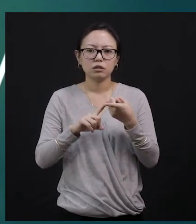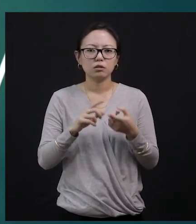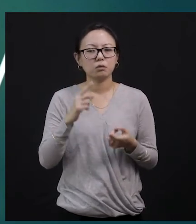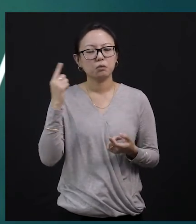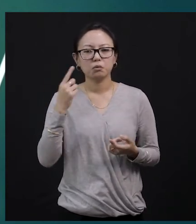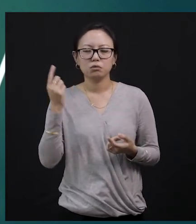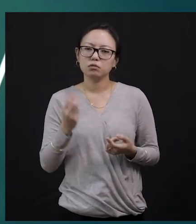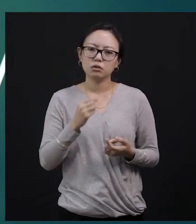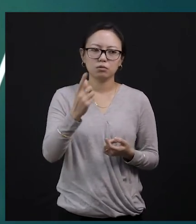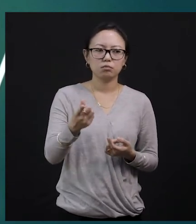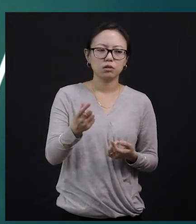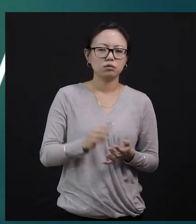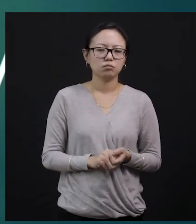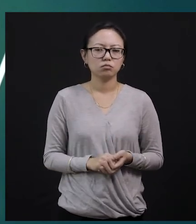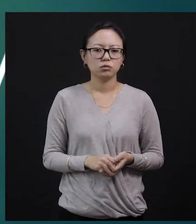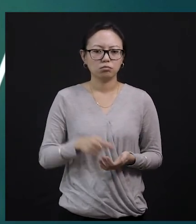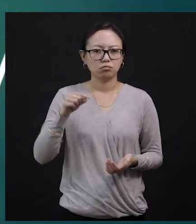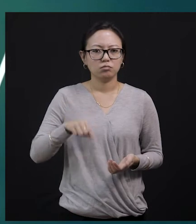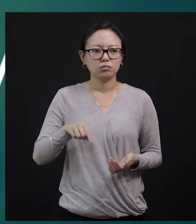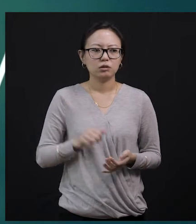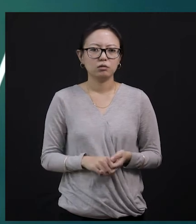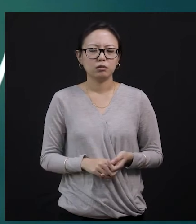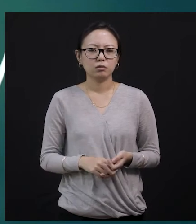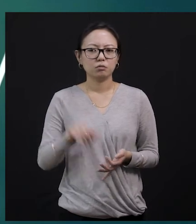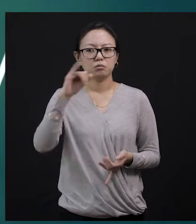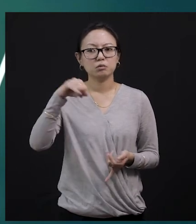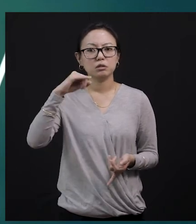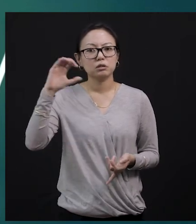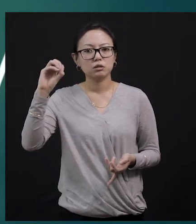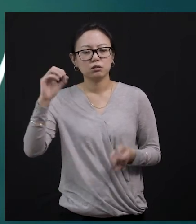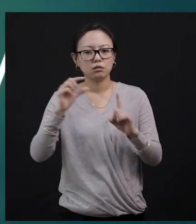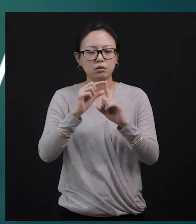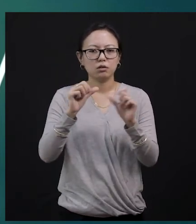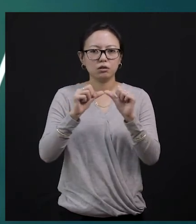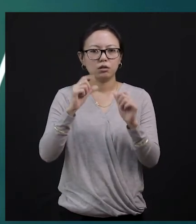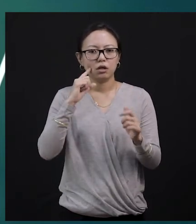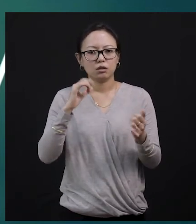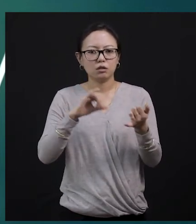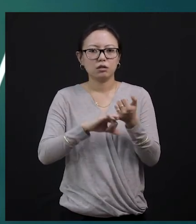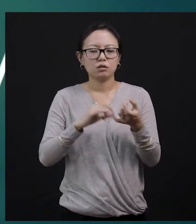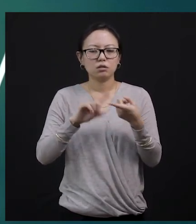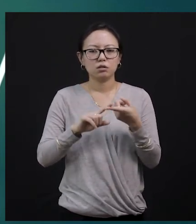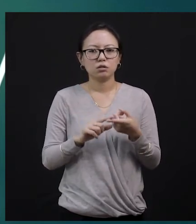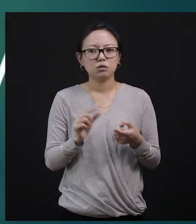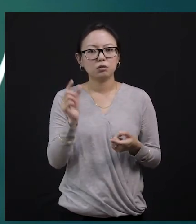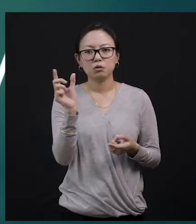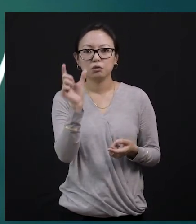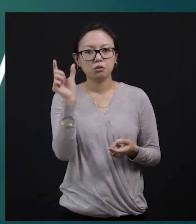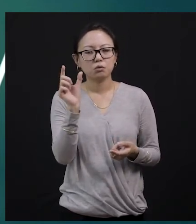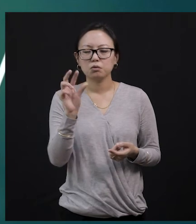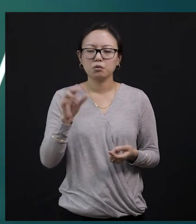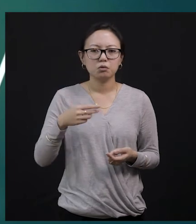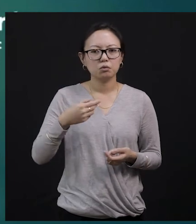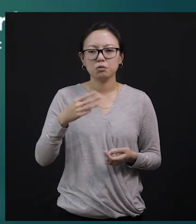story that had happened long back. It may be during your father's age or your grandfather's time. And so, the old man went away